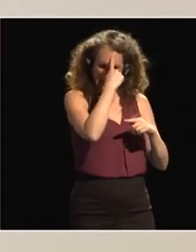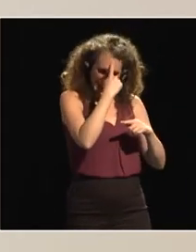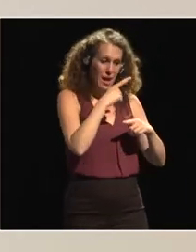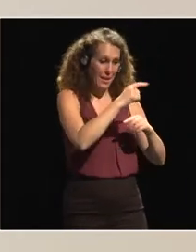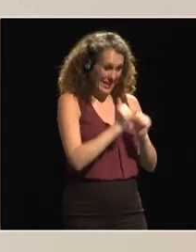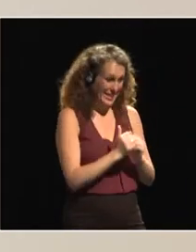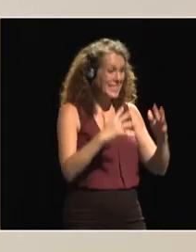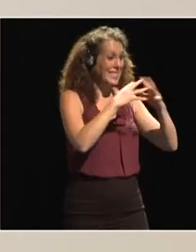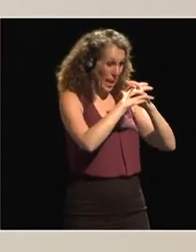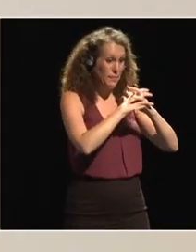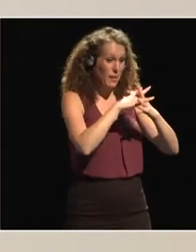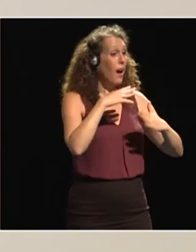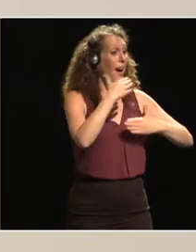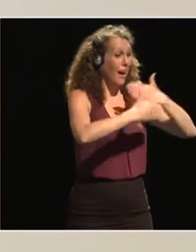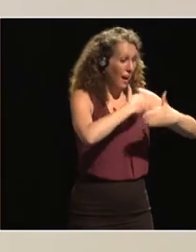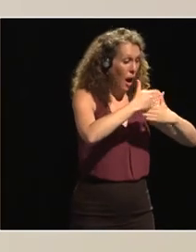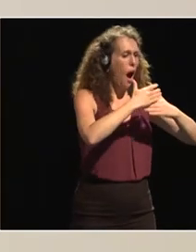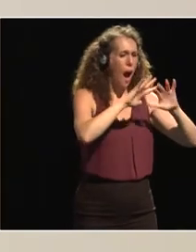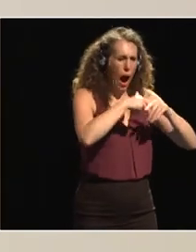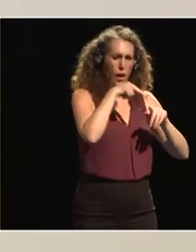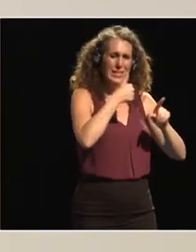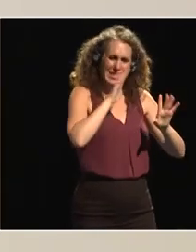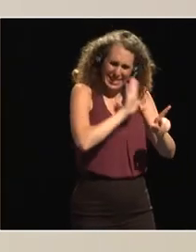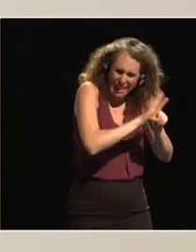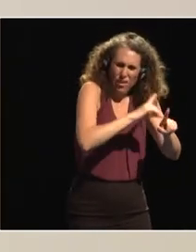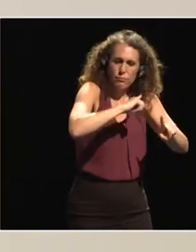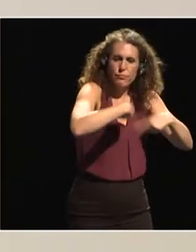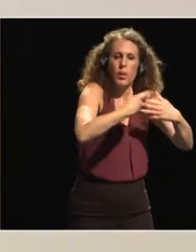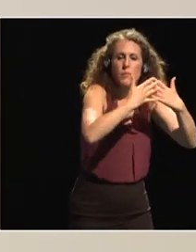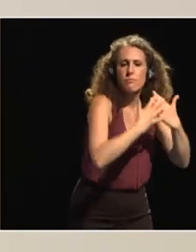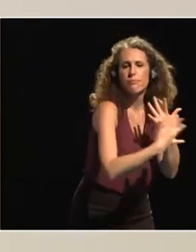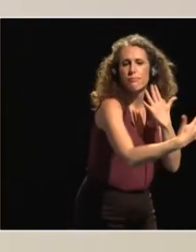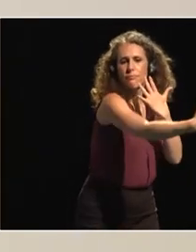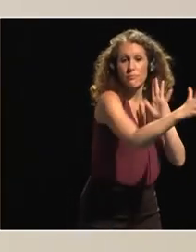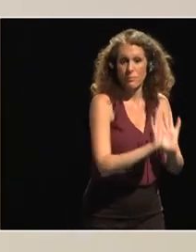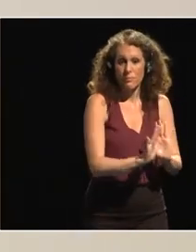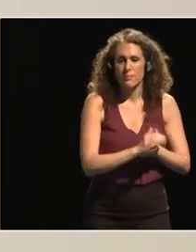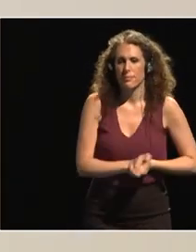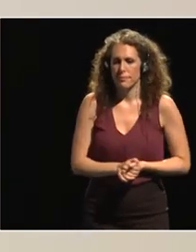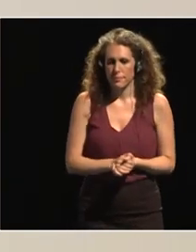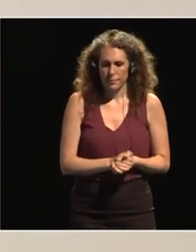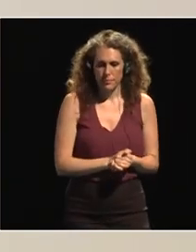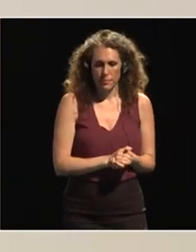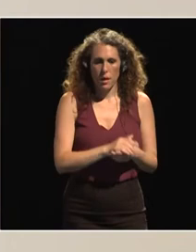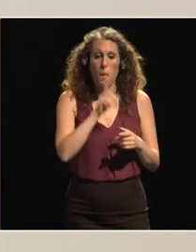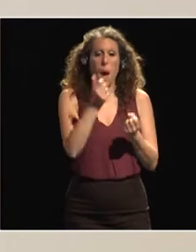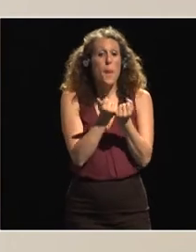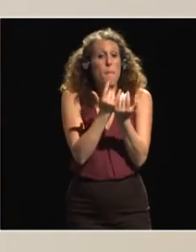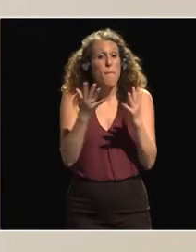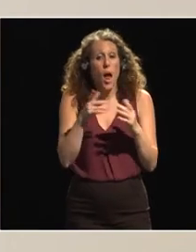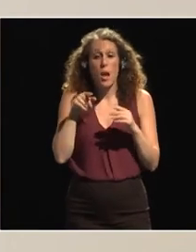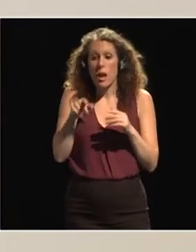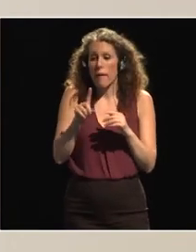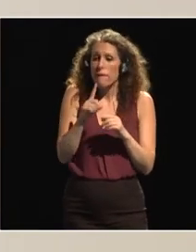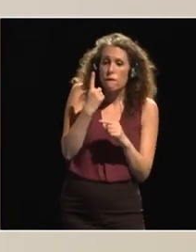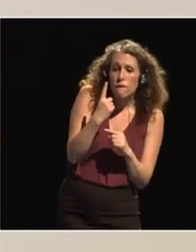programs and having actions and individuals and companies starting up and they don't get the necessary early help for the first